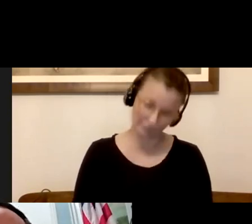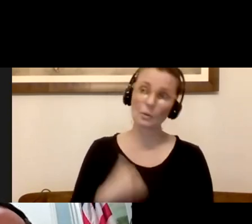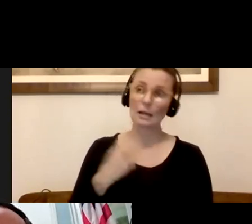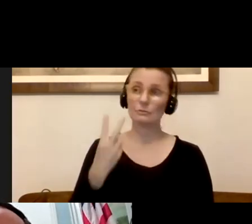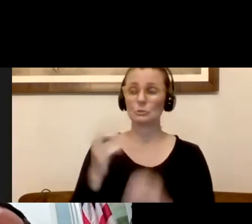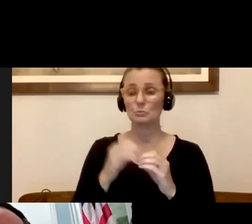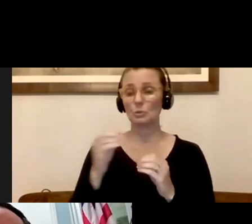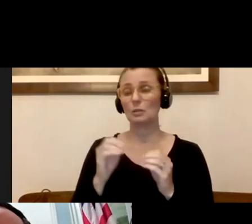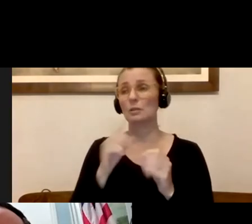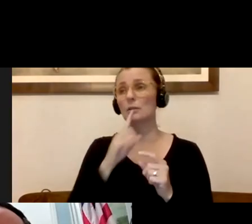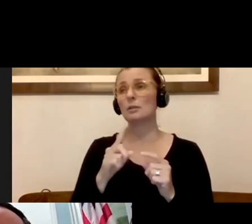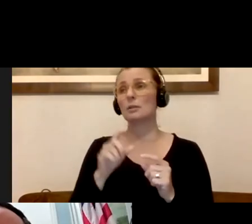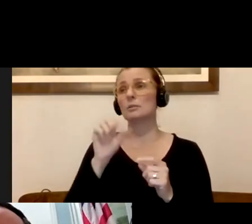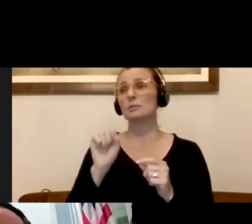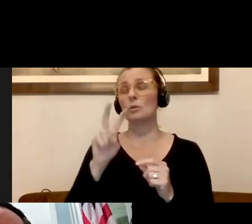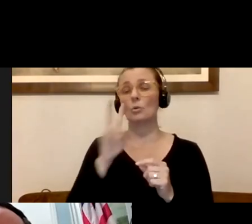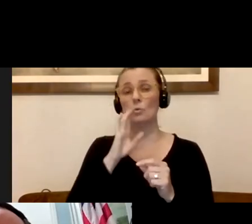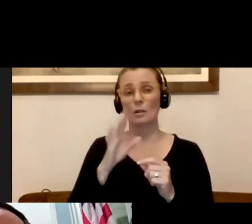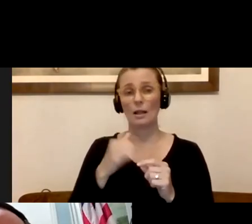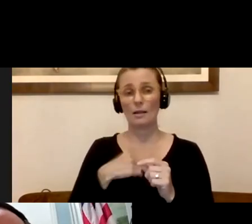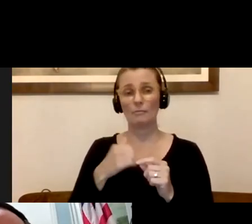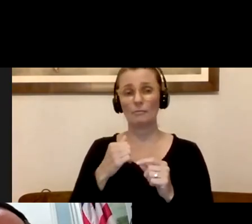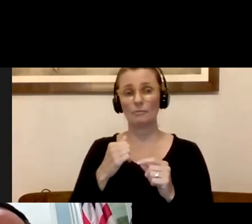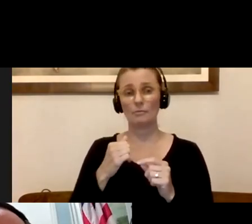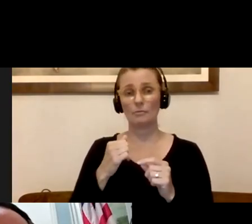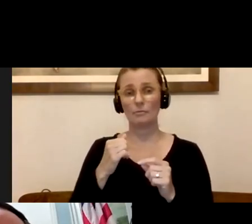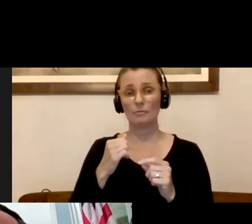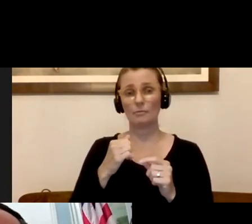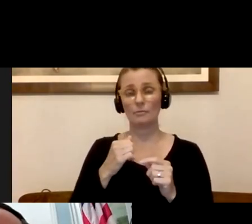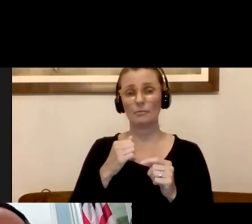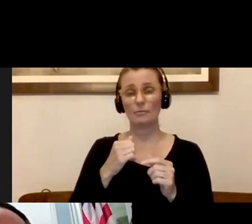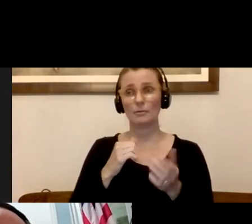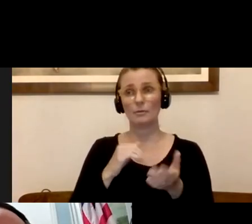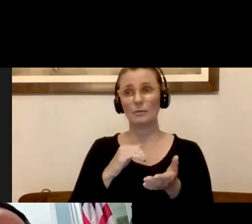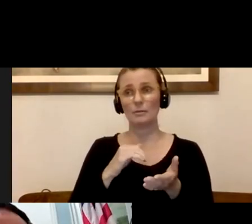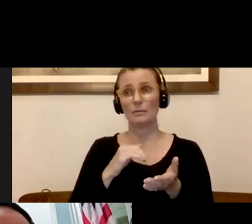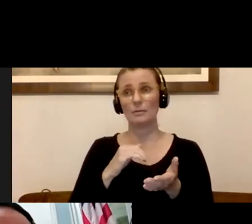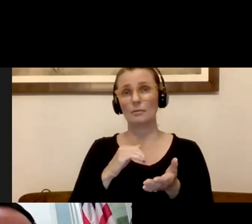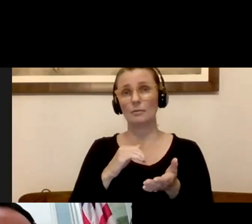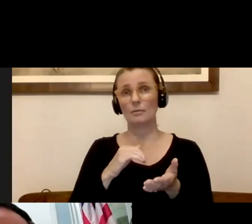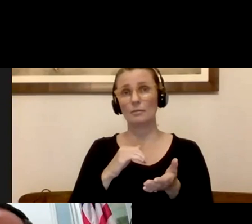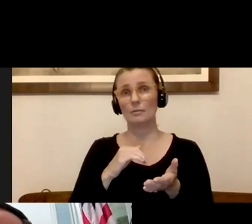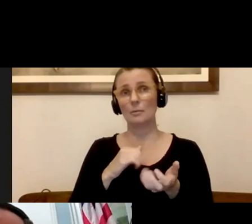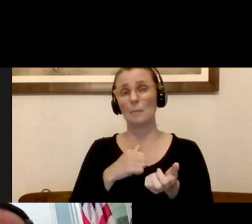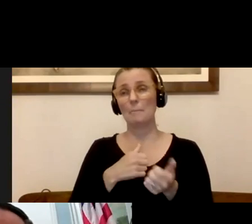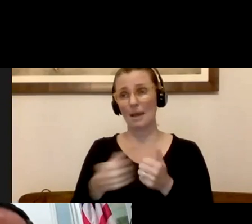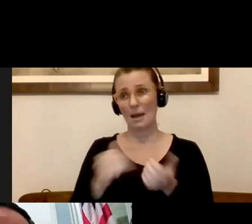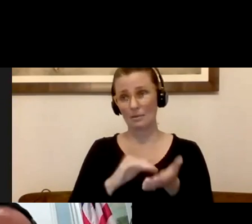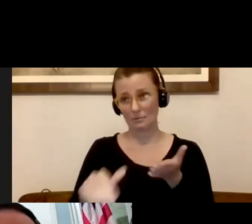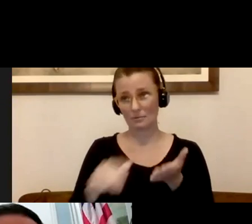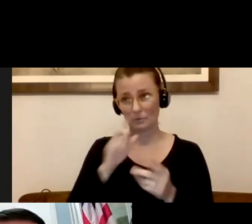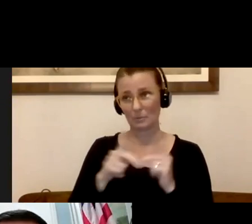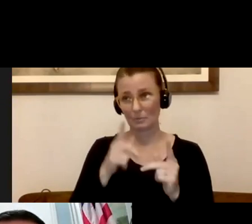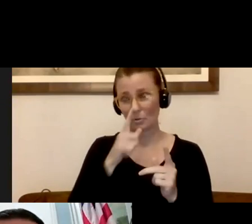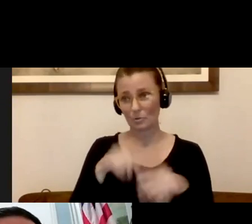passes for positive antibodies tests so that we might not have to wear masks? Thank you. That was the question.